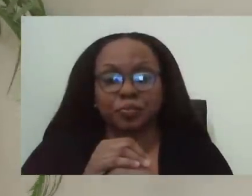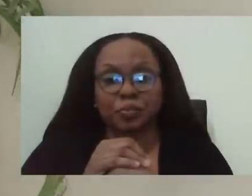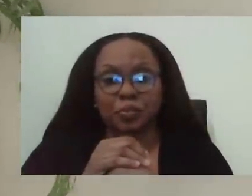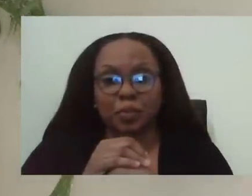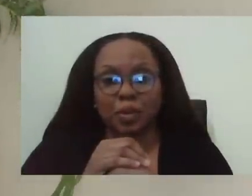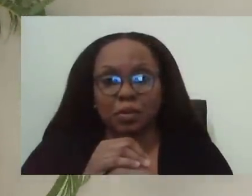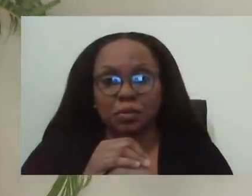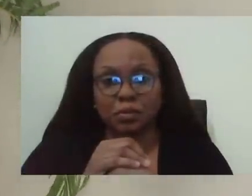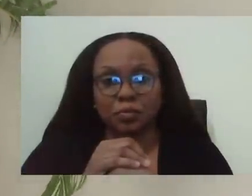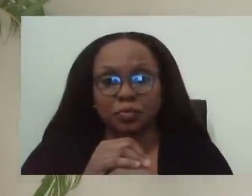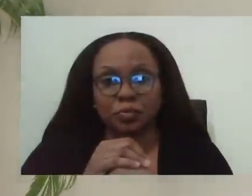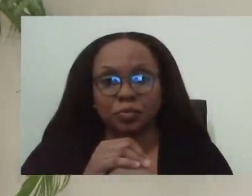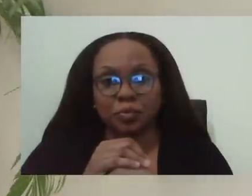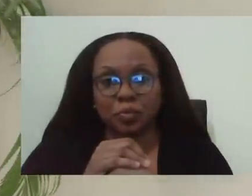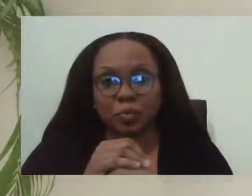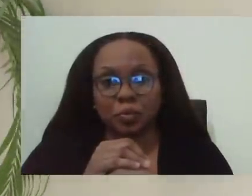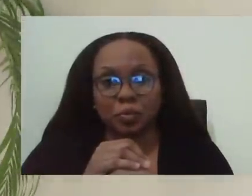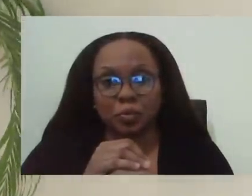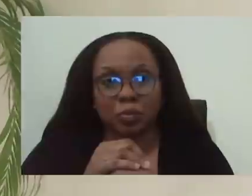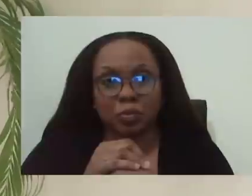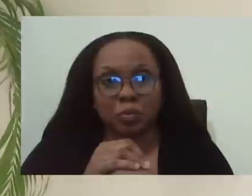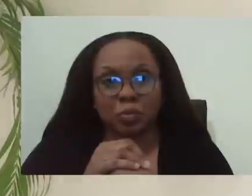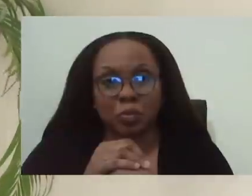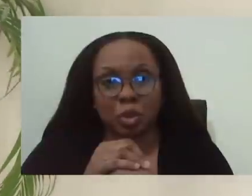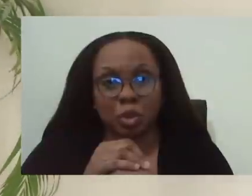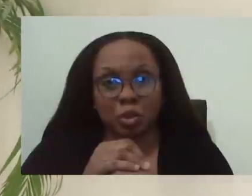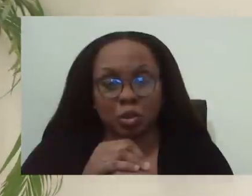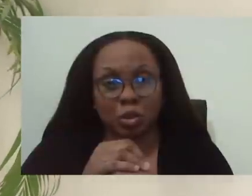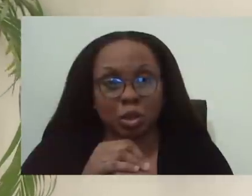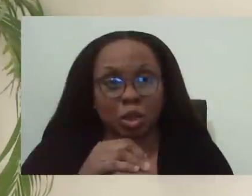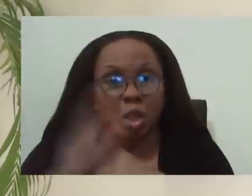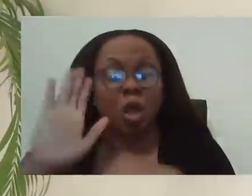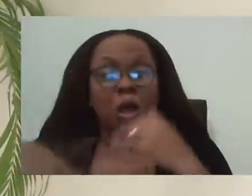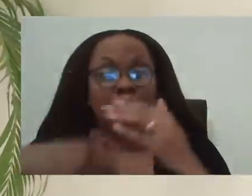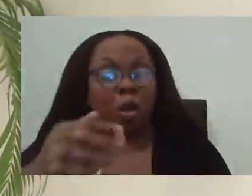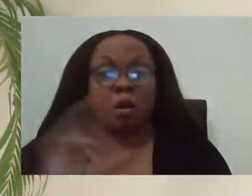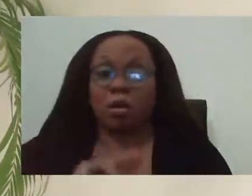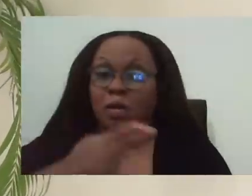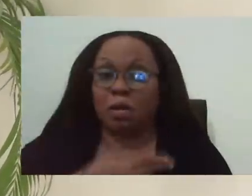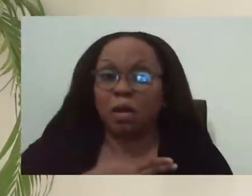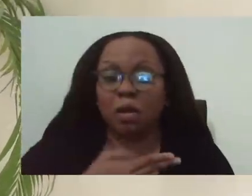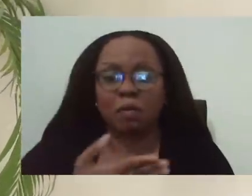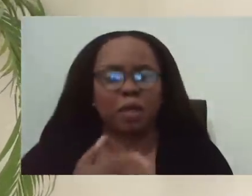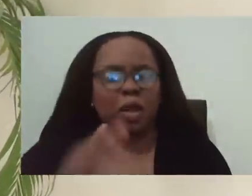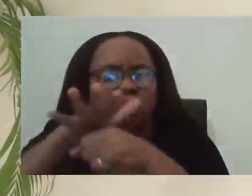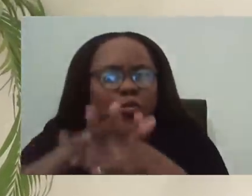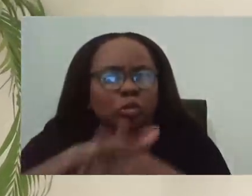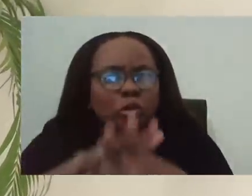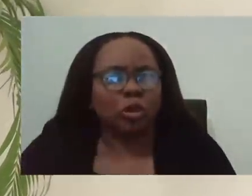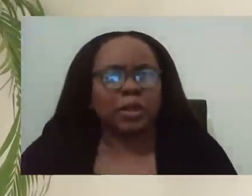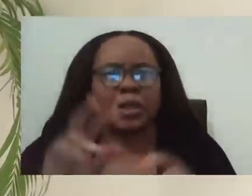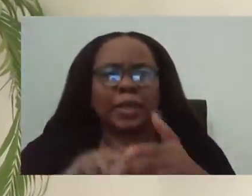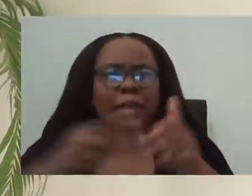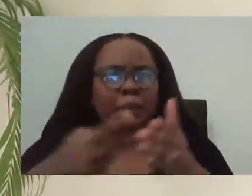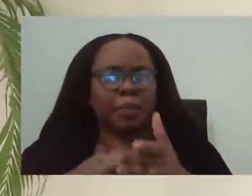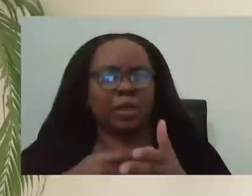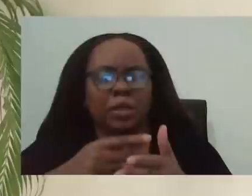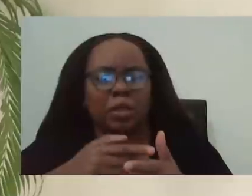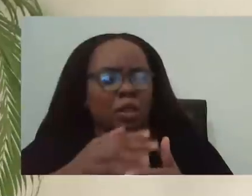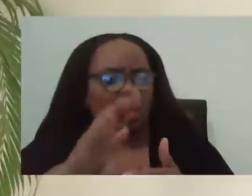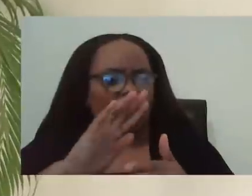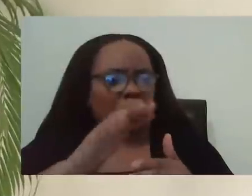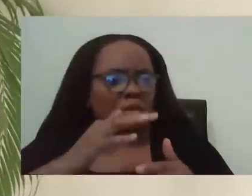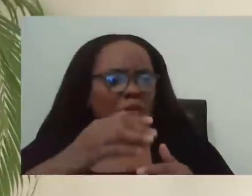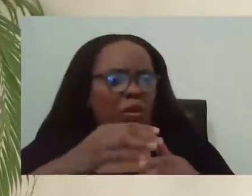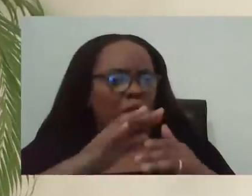They're not all in the place where they need to be. And in the long term, the inability to, to control your chronic diseases as well,